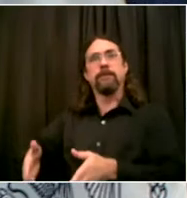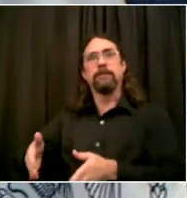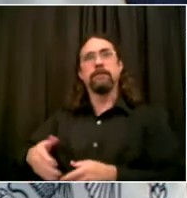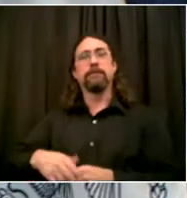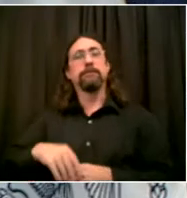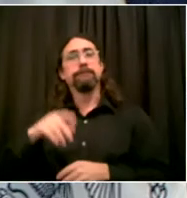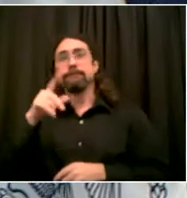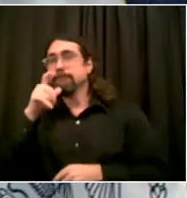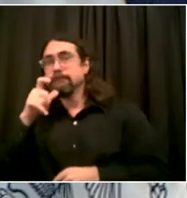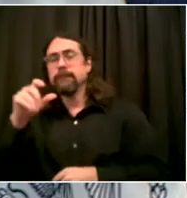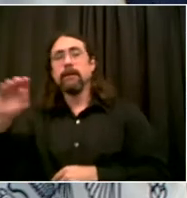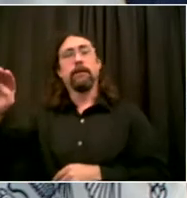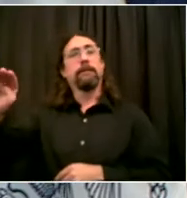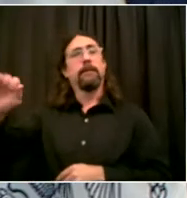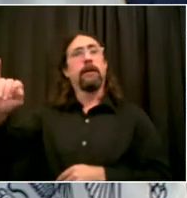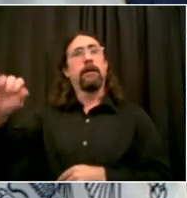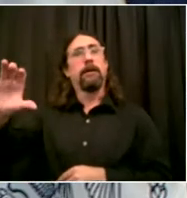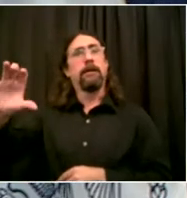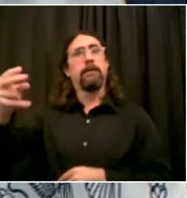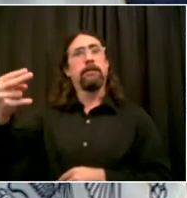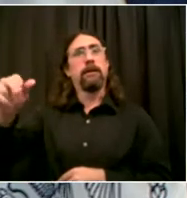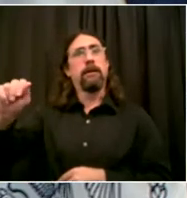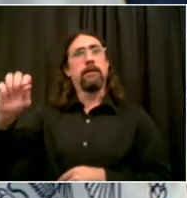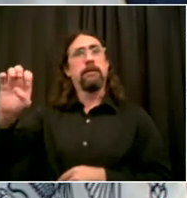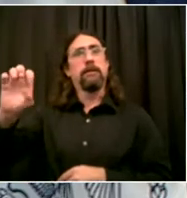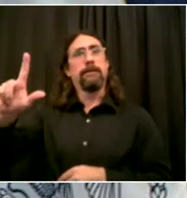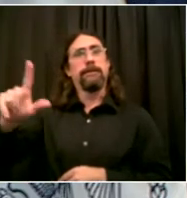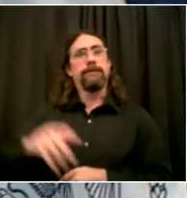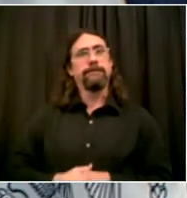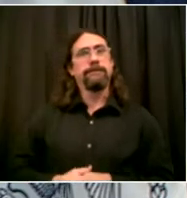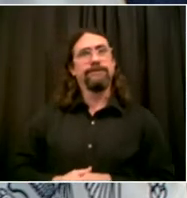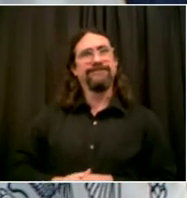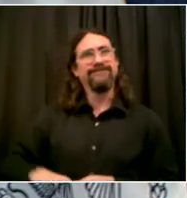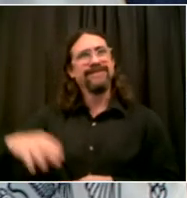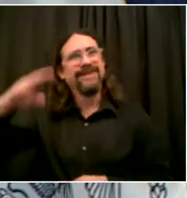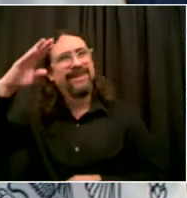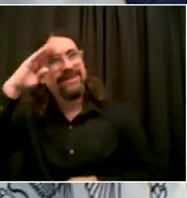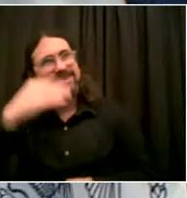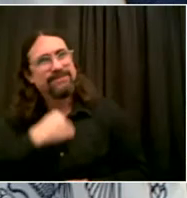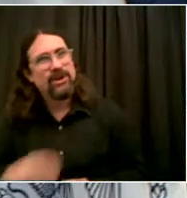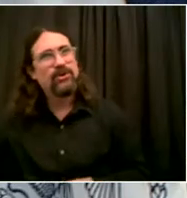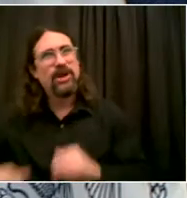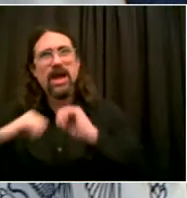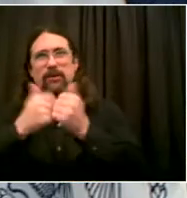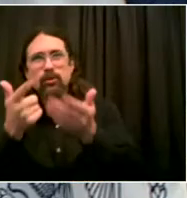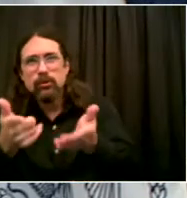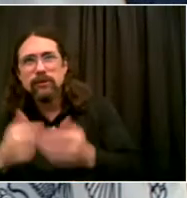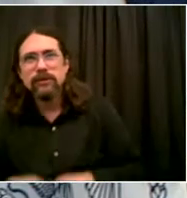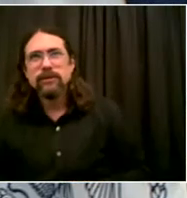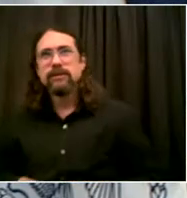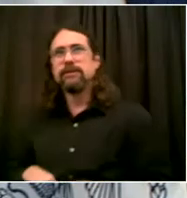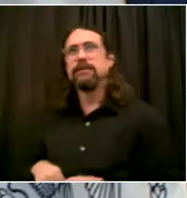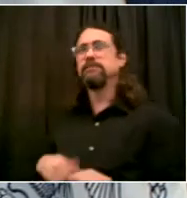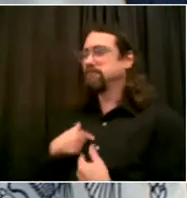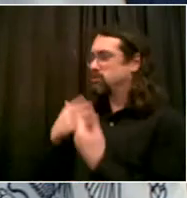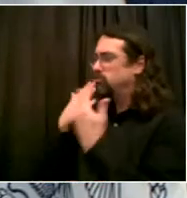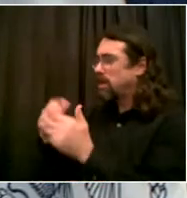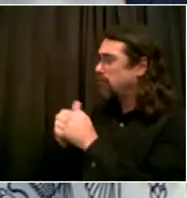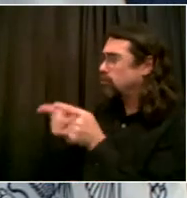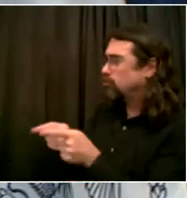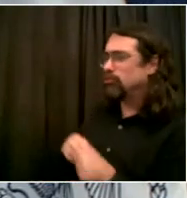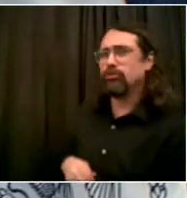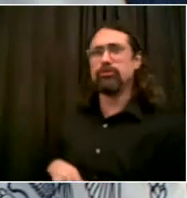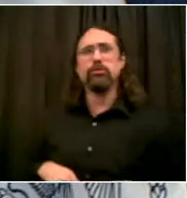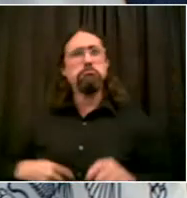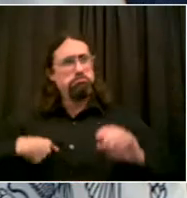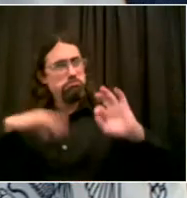is a follow up to Julia's question about the protests last night. Has the driver of